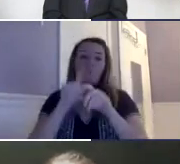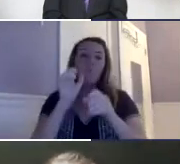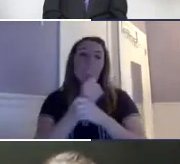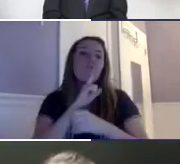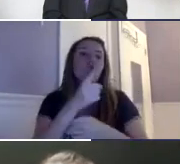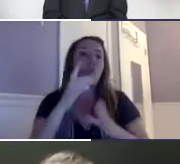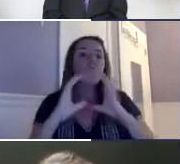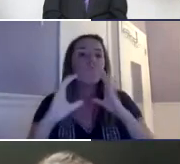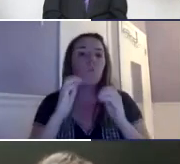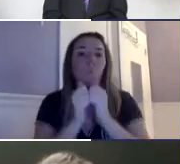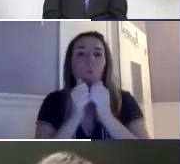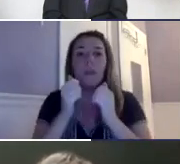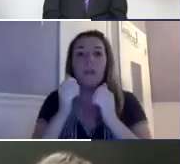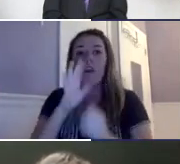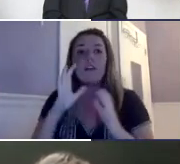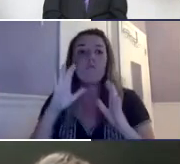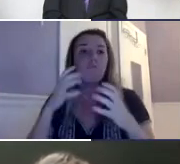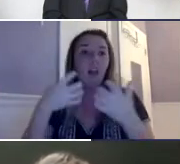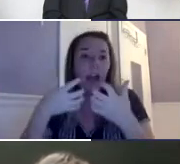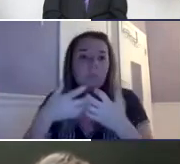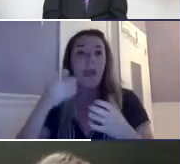So having a qualified interpreter is very important.